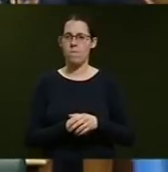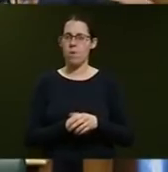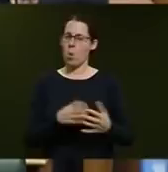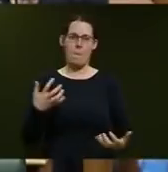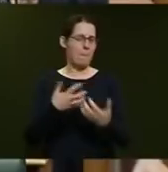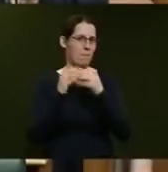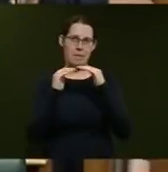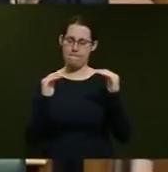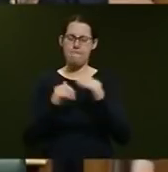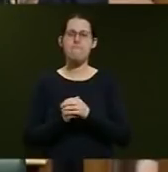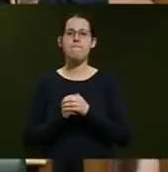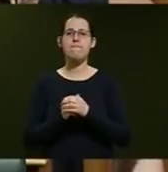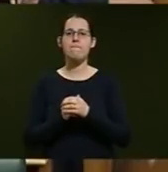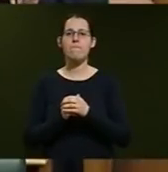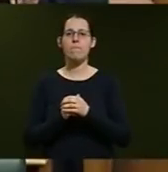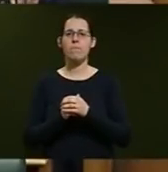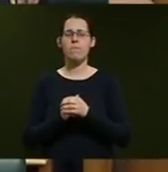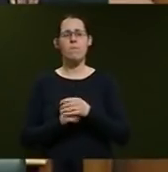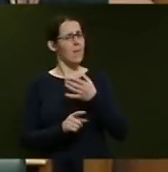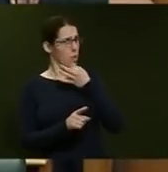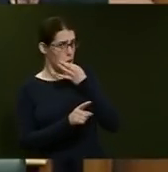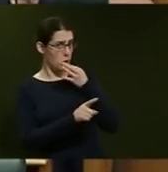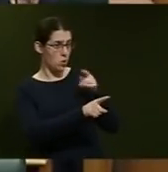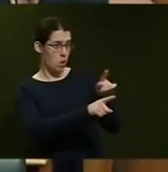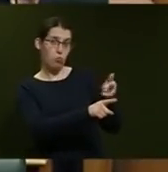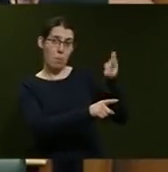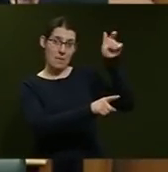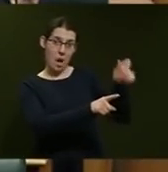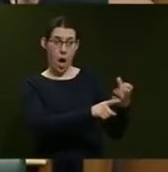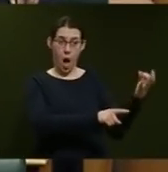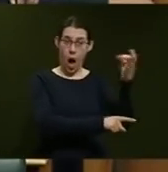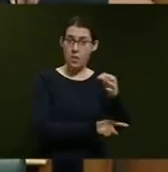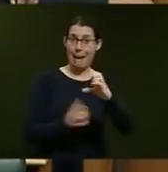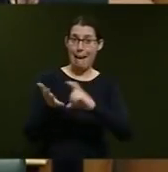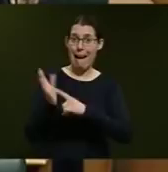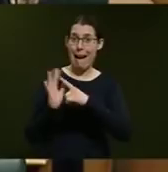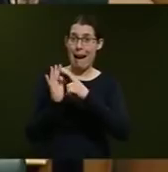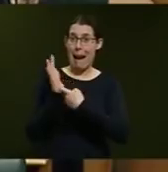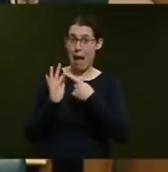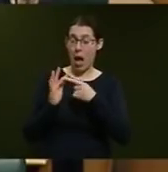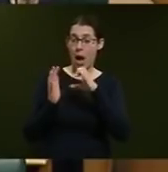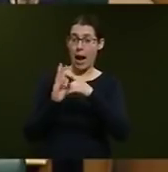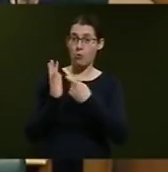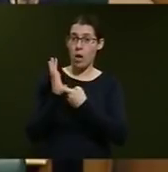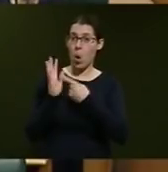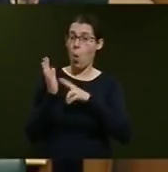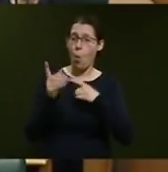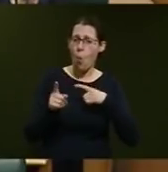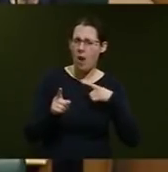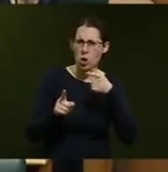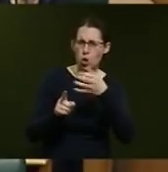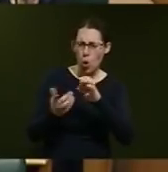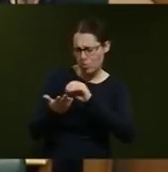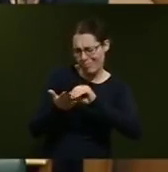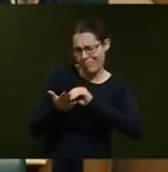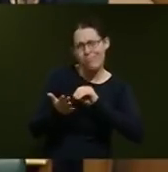Did she ask Claire Curran why she had not noted her meeting with Derek Handley in